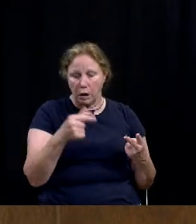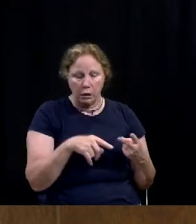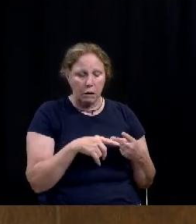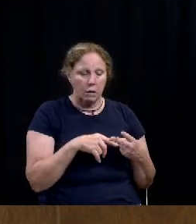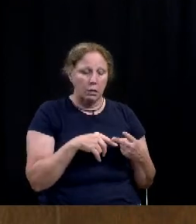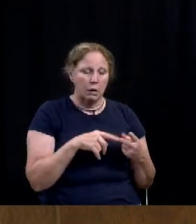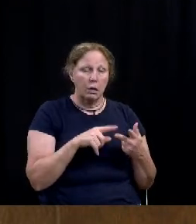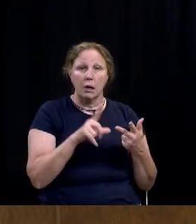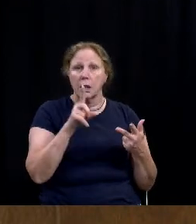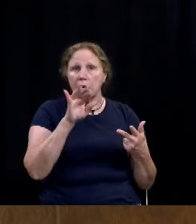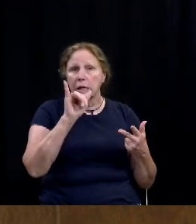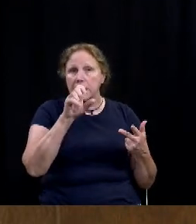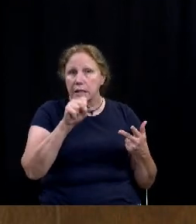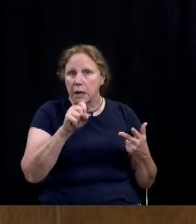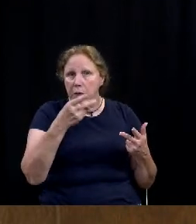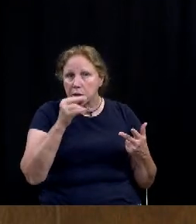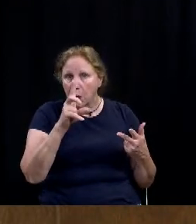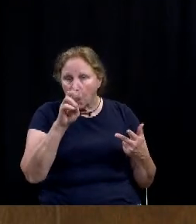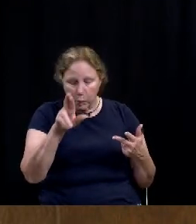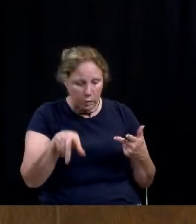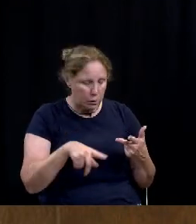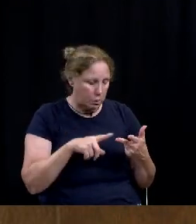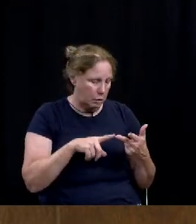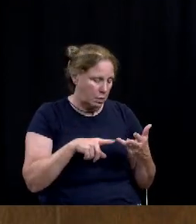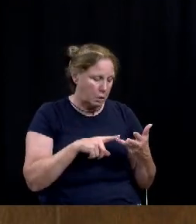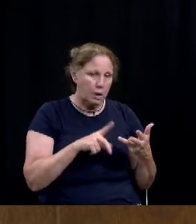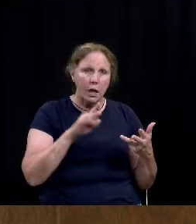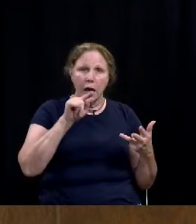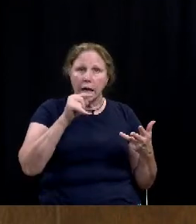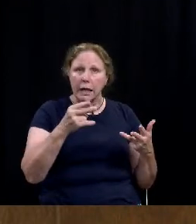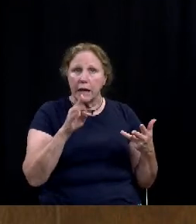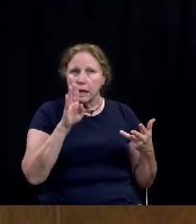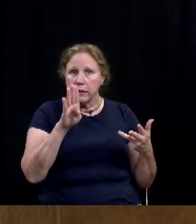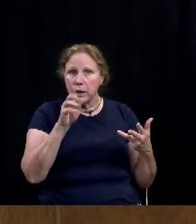darius holder keith barrier